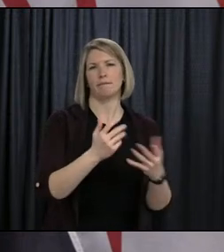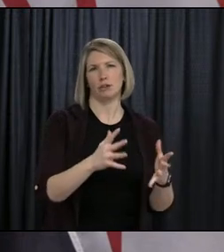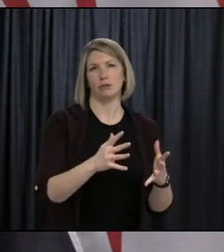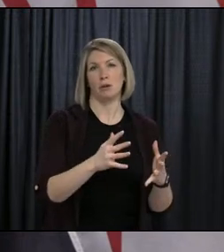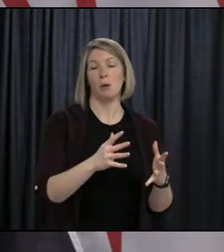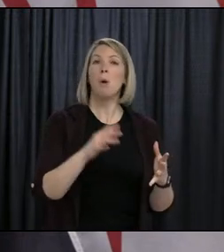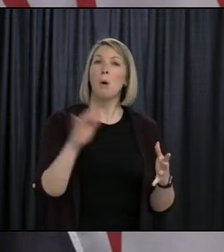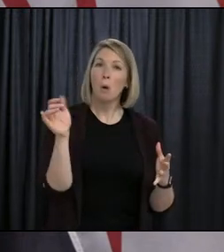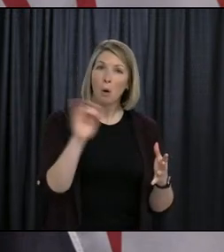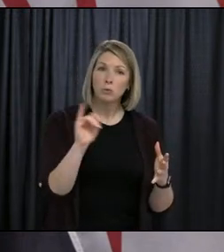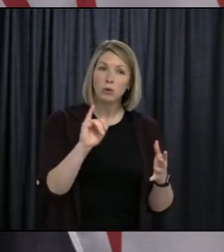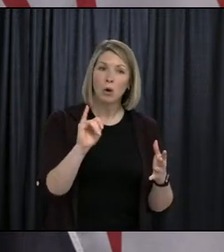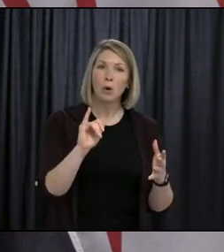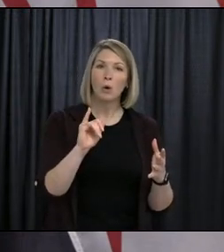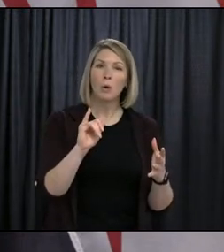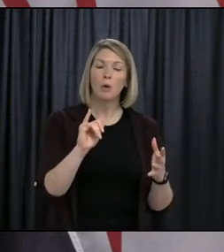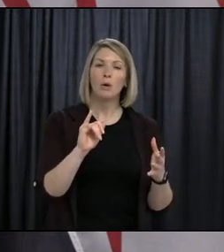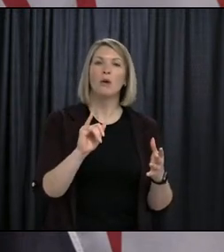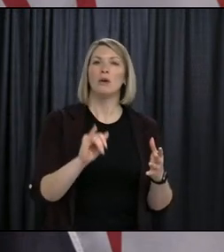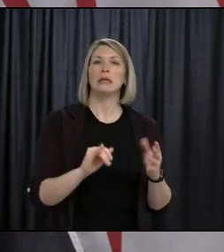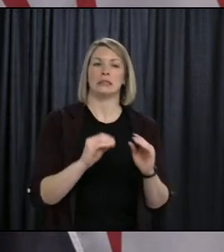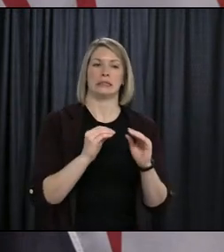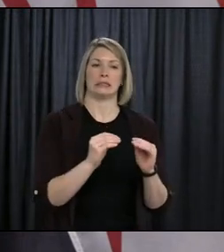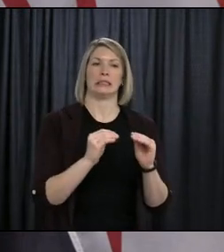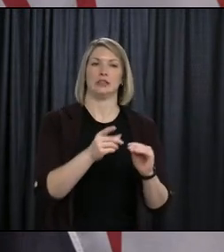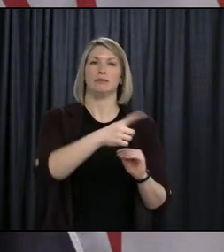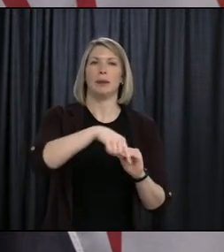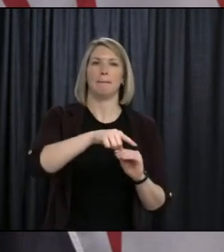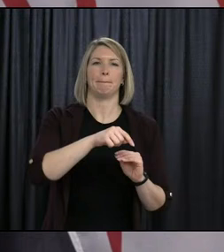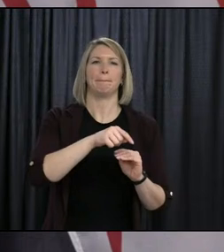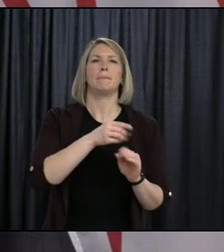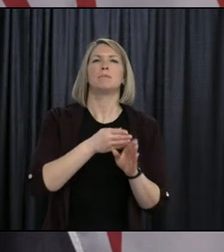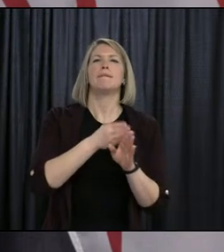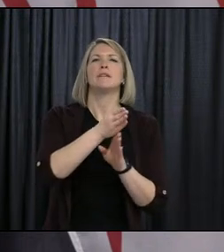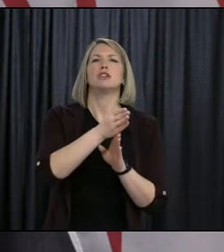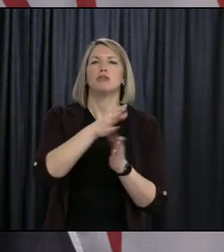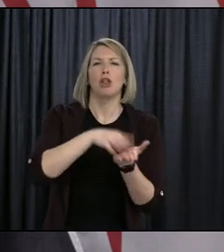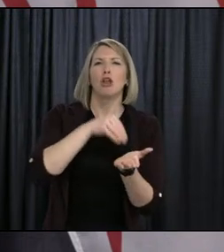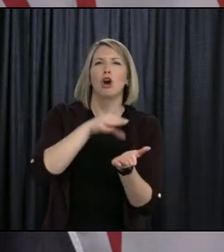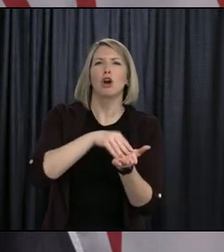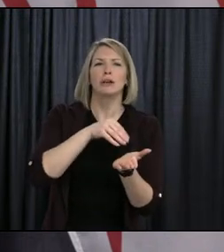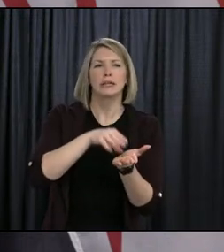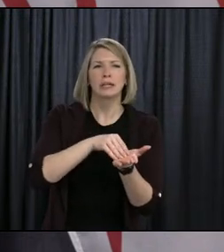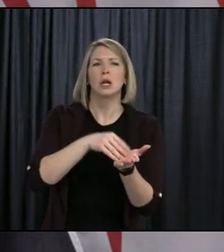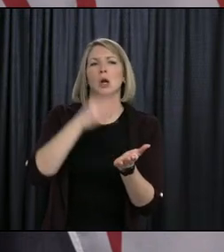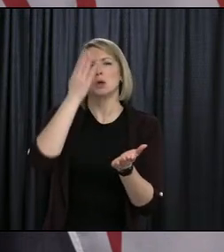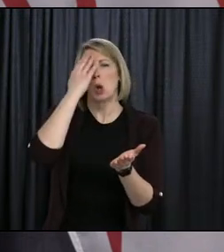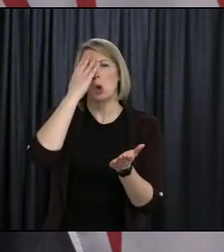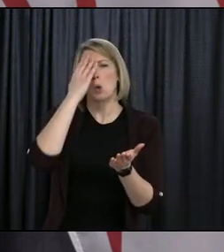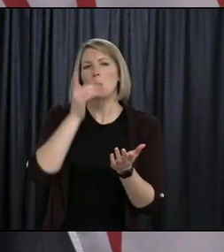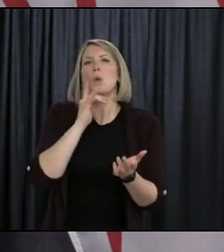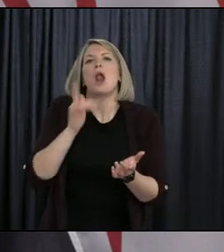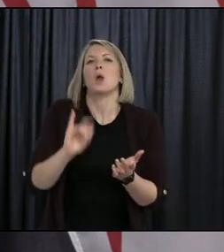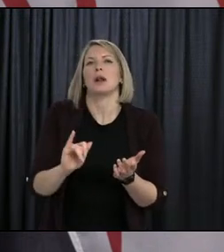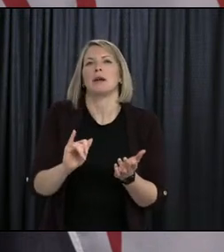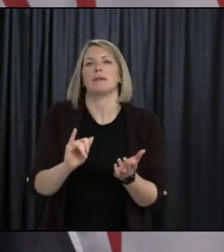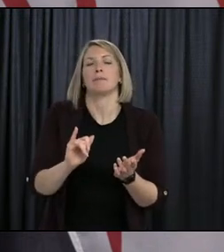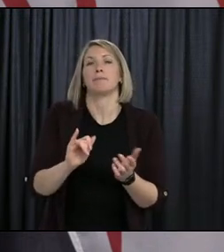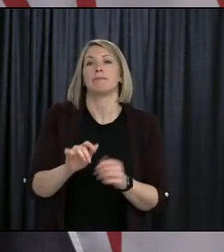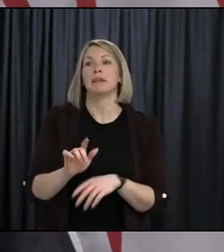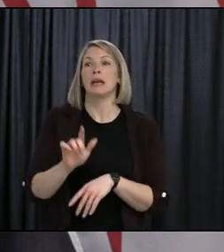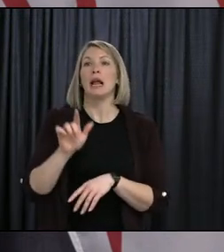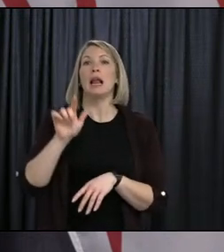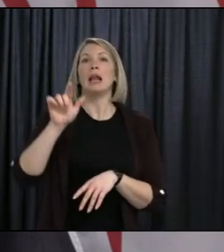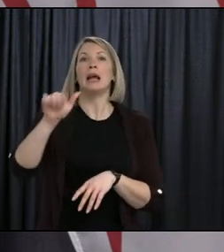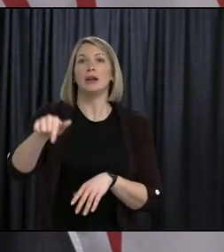around virtual learning with teachers early in the year. Later in the fall, we put